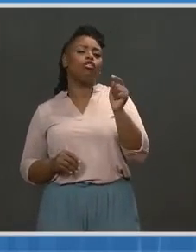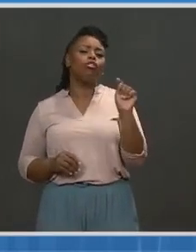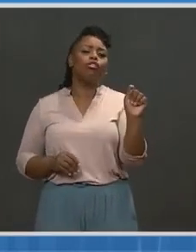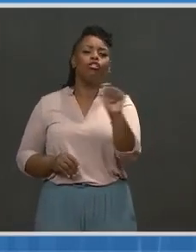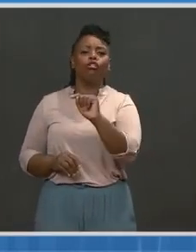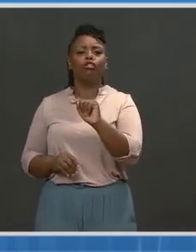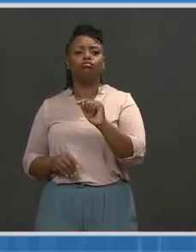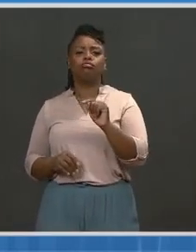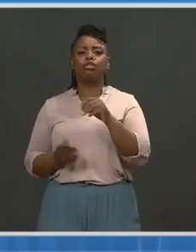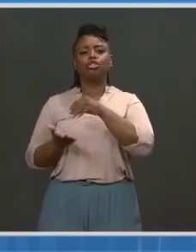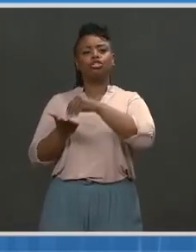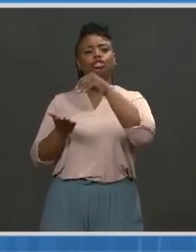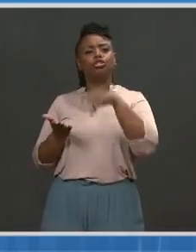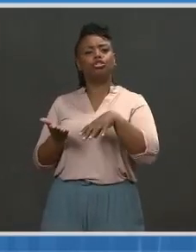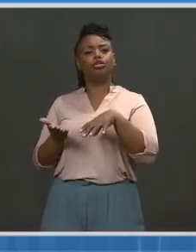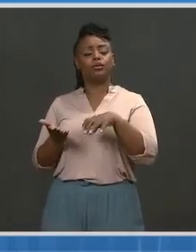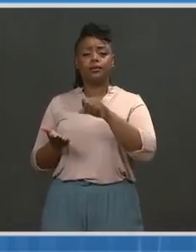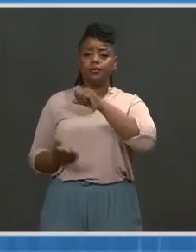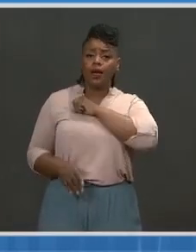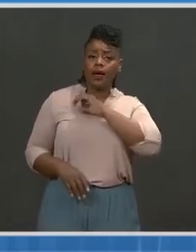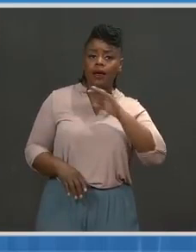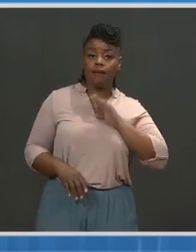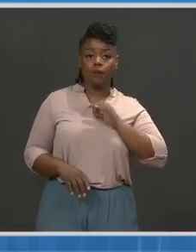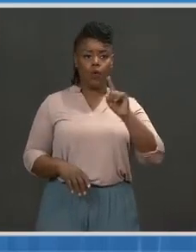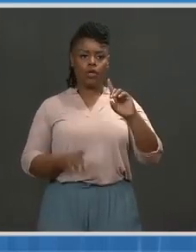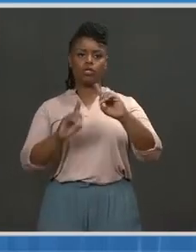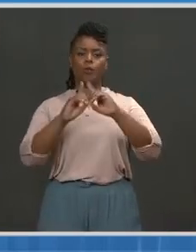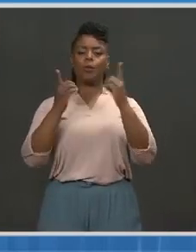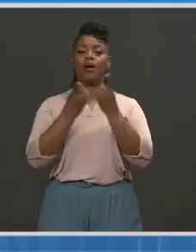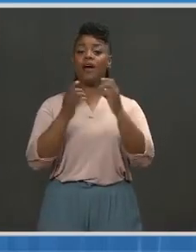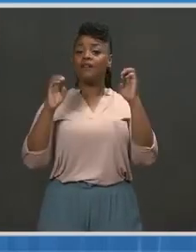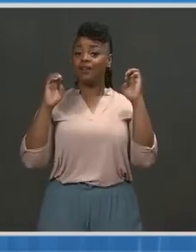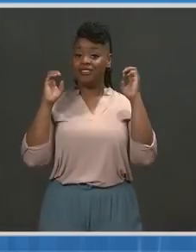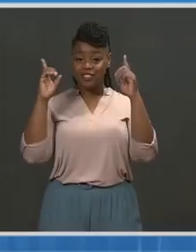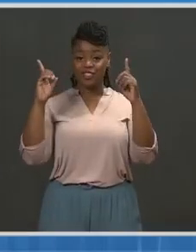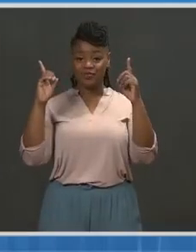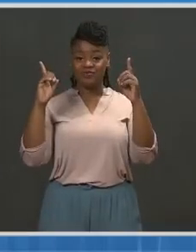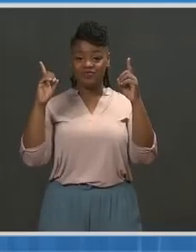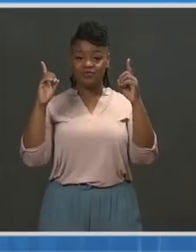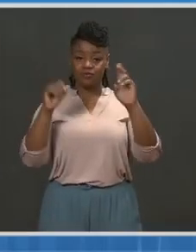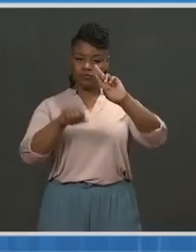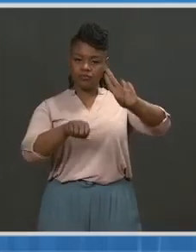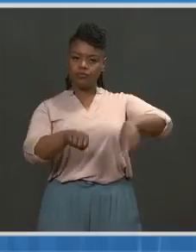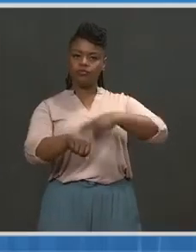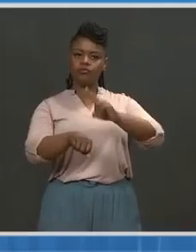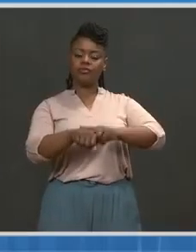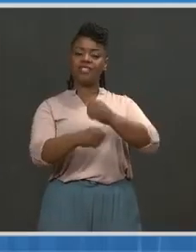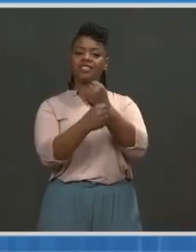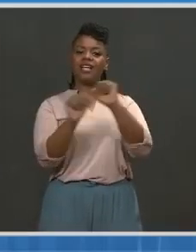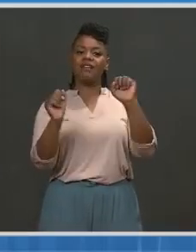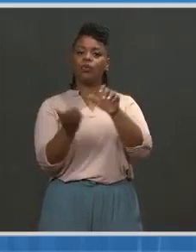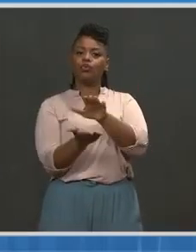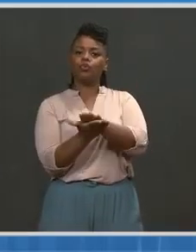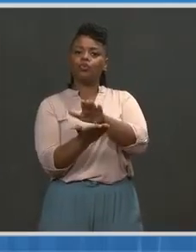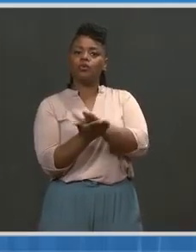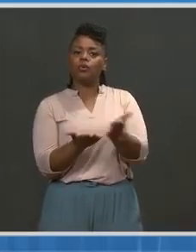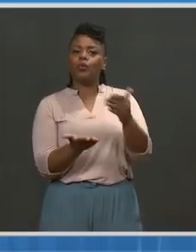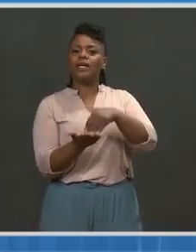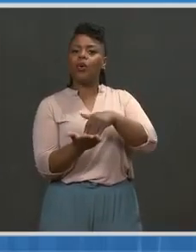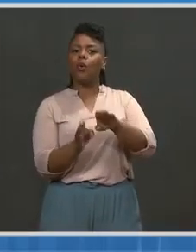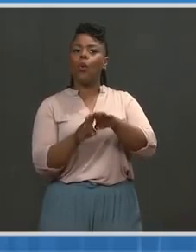students, teachers, and staff at the Department of Education's National Safe School Reopening Summit this afternoon.